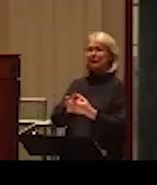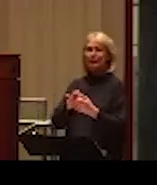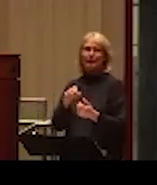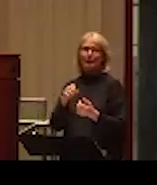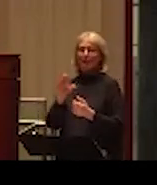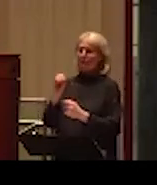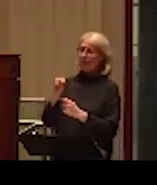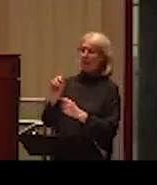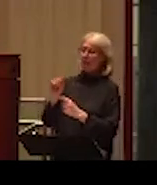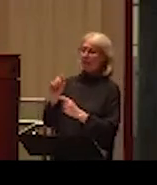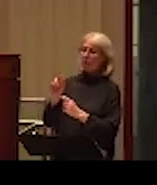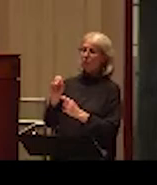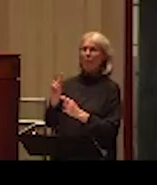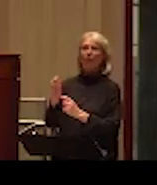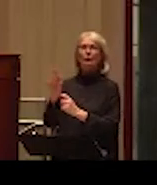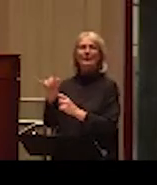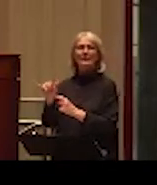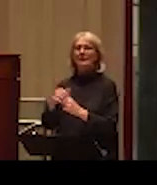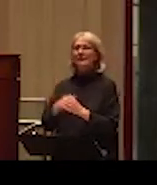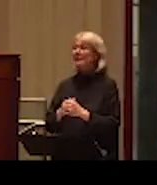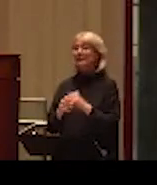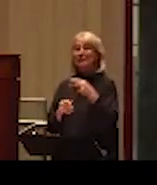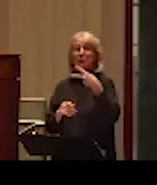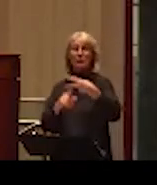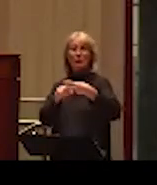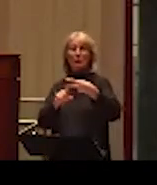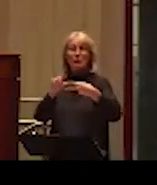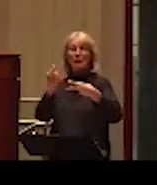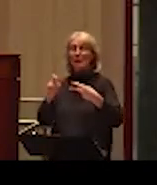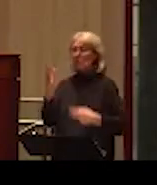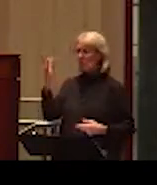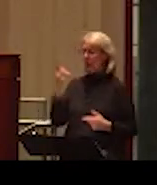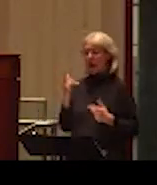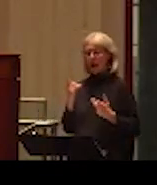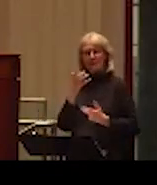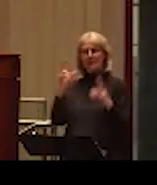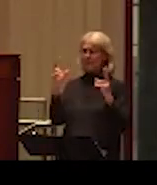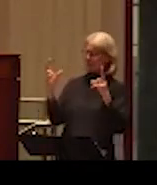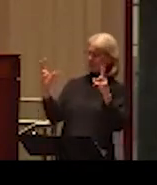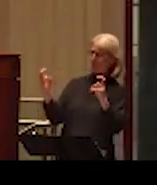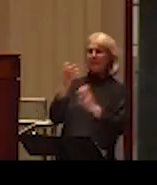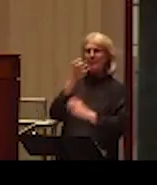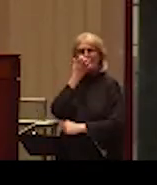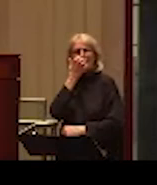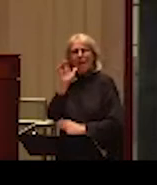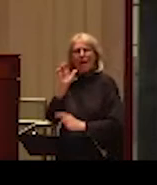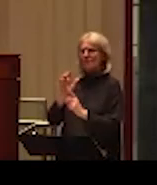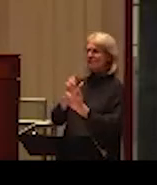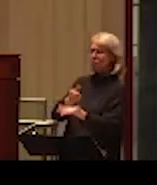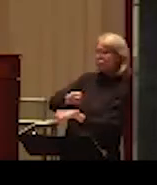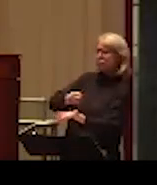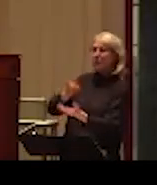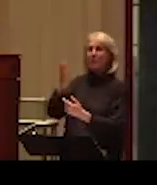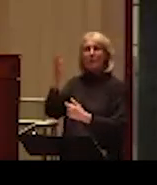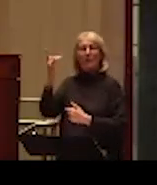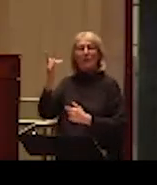controversy. So, I ask two questions. Why is, why controversial? In other words, why is it so difficult to talk